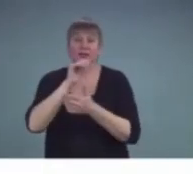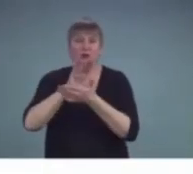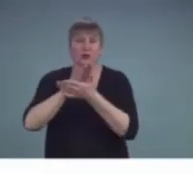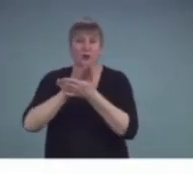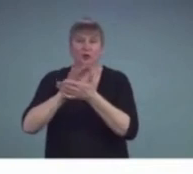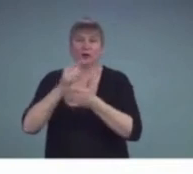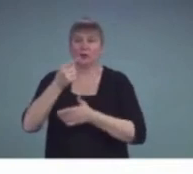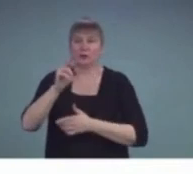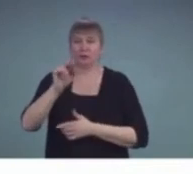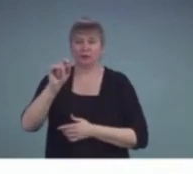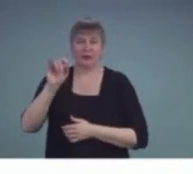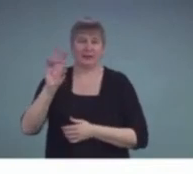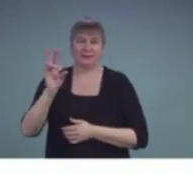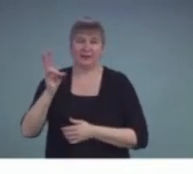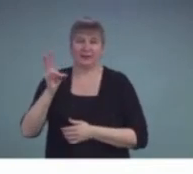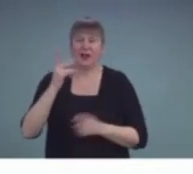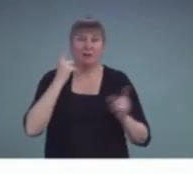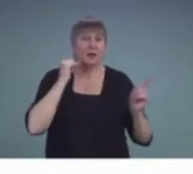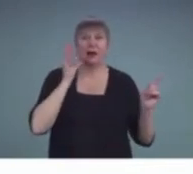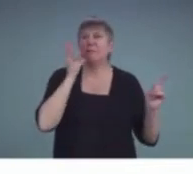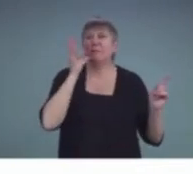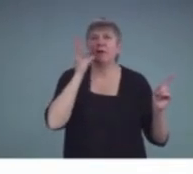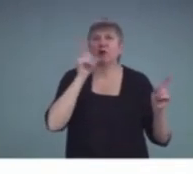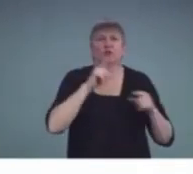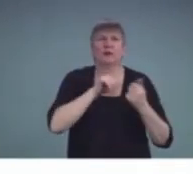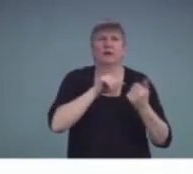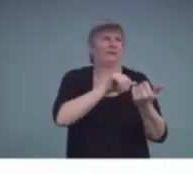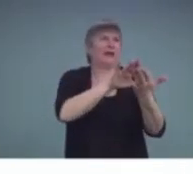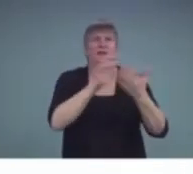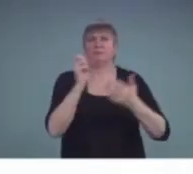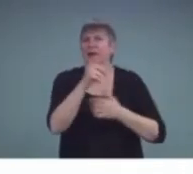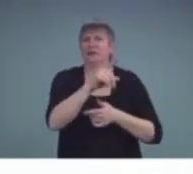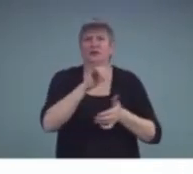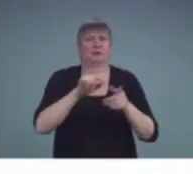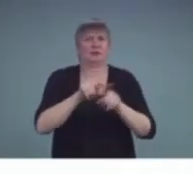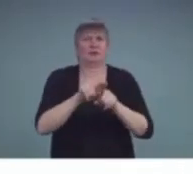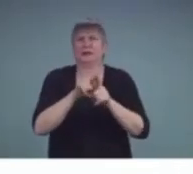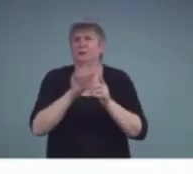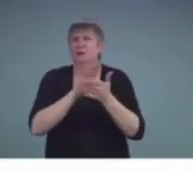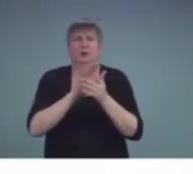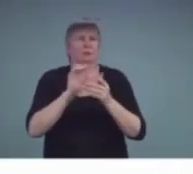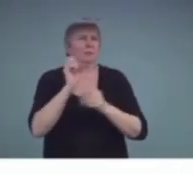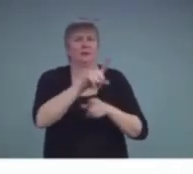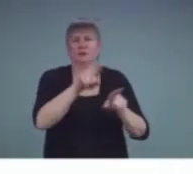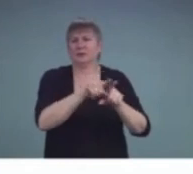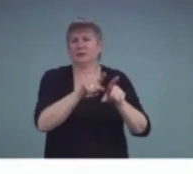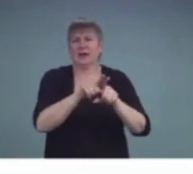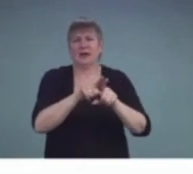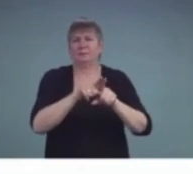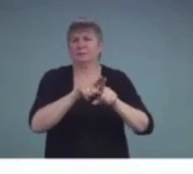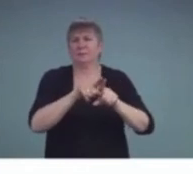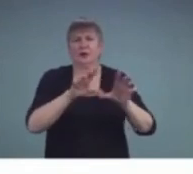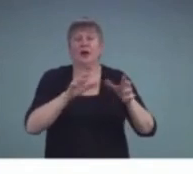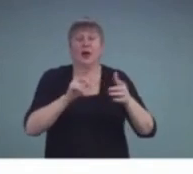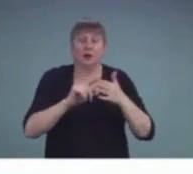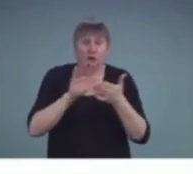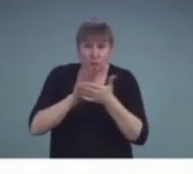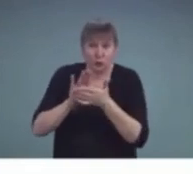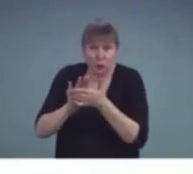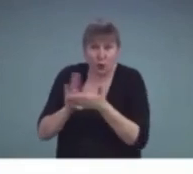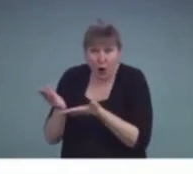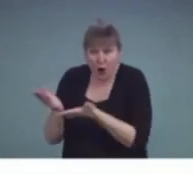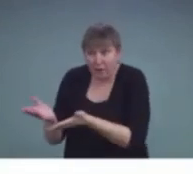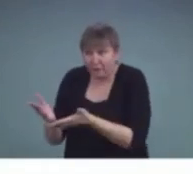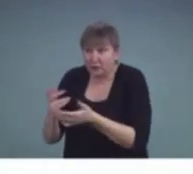couldn't, she just couldn't face having him go back to his other classroom, even though the school offered him to go to a different